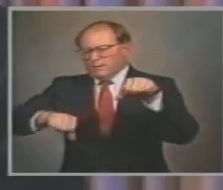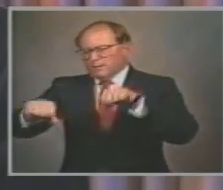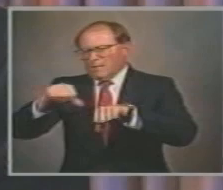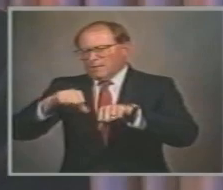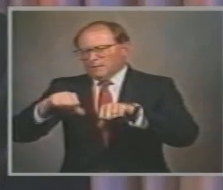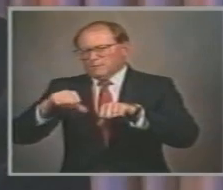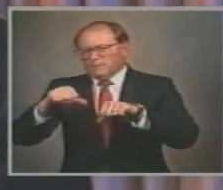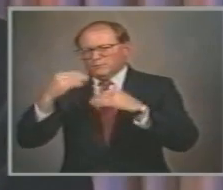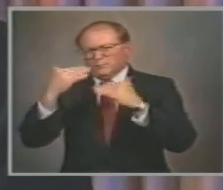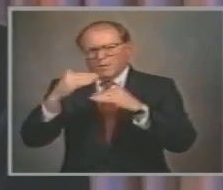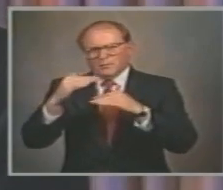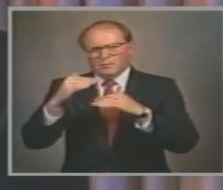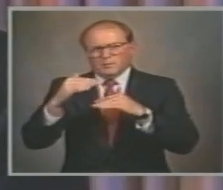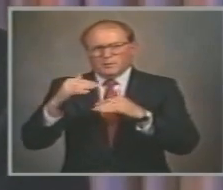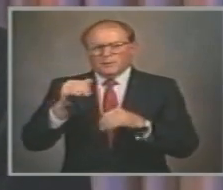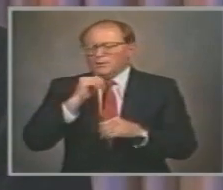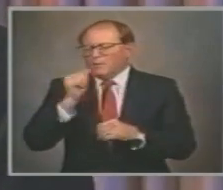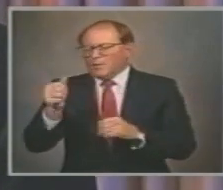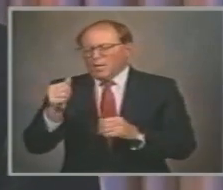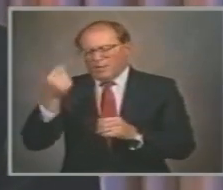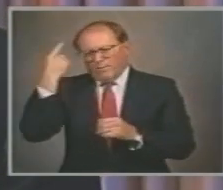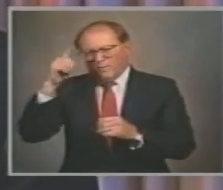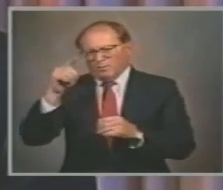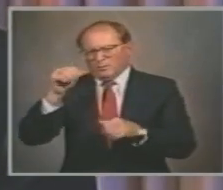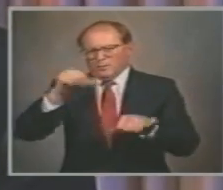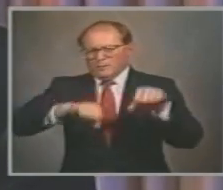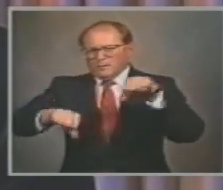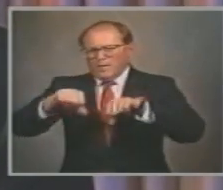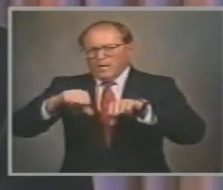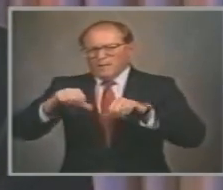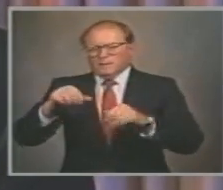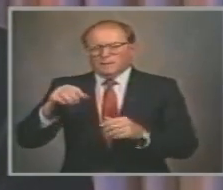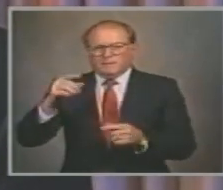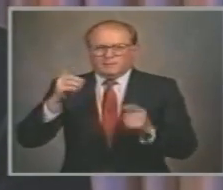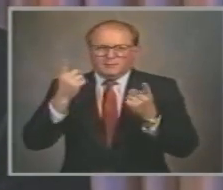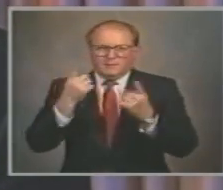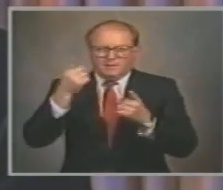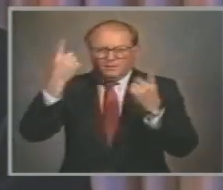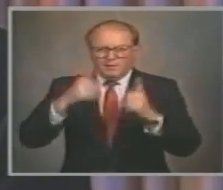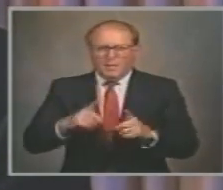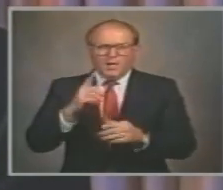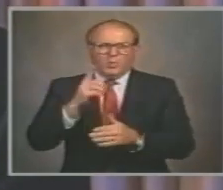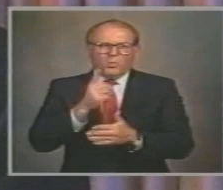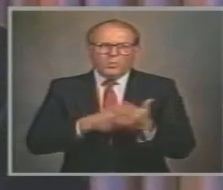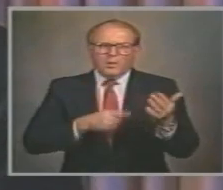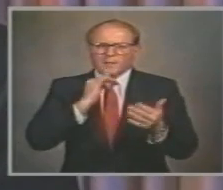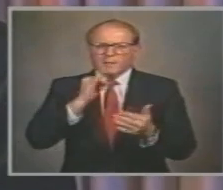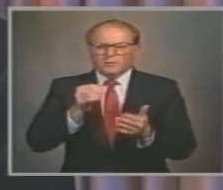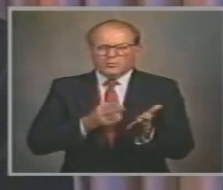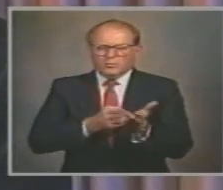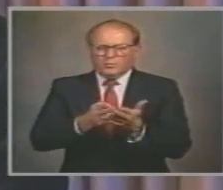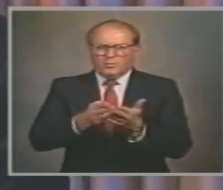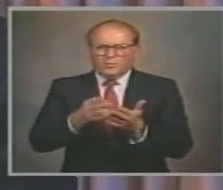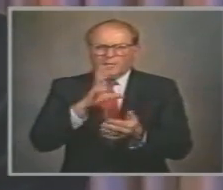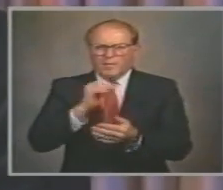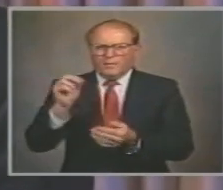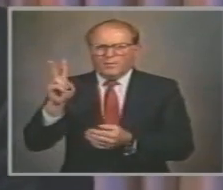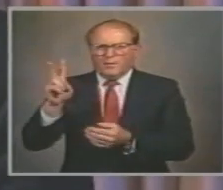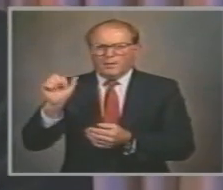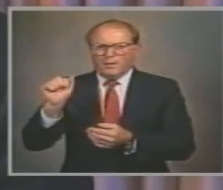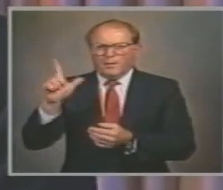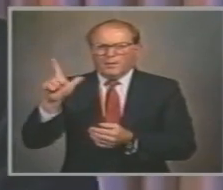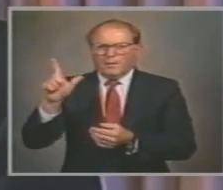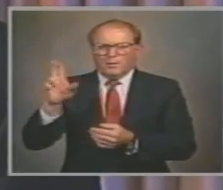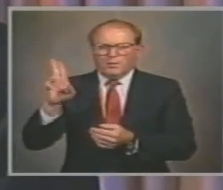not the purpose of science To determine such things As truth And right and values And so far as